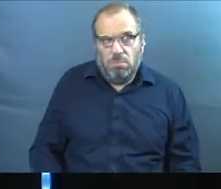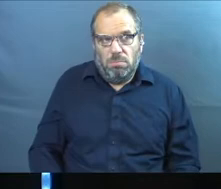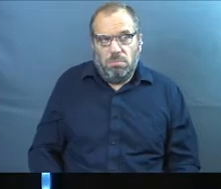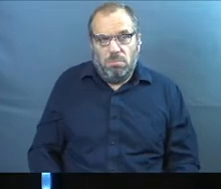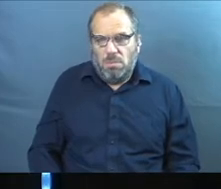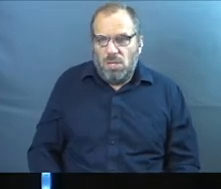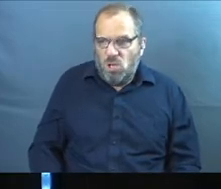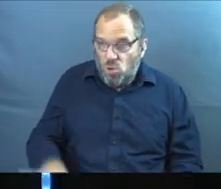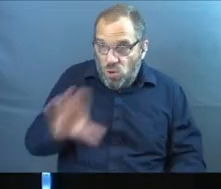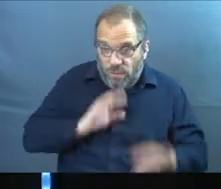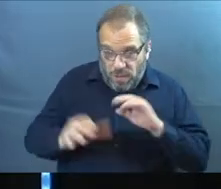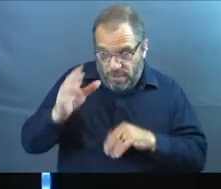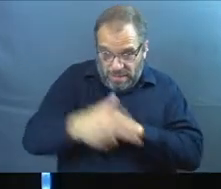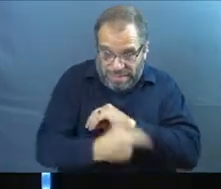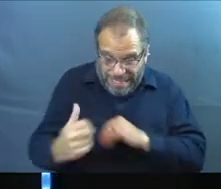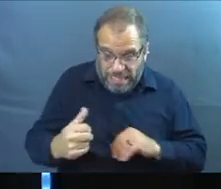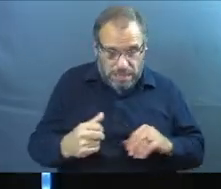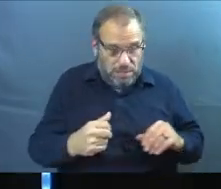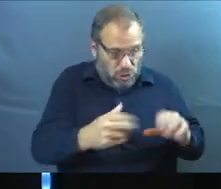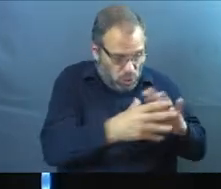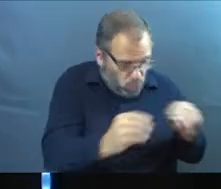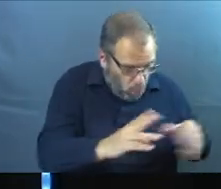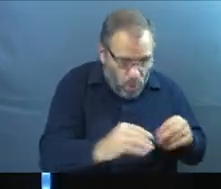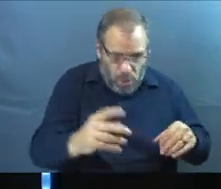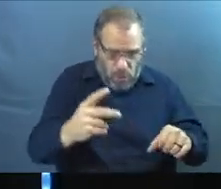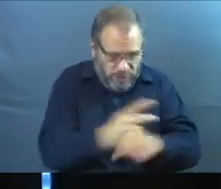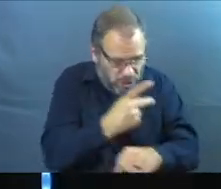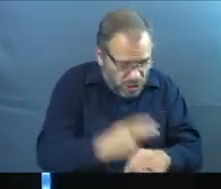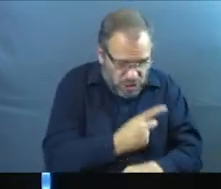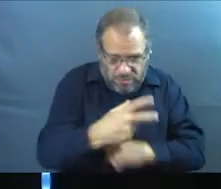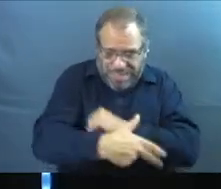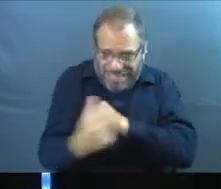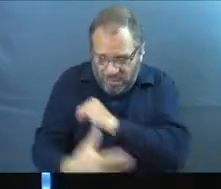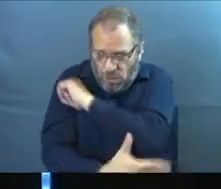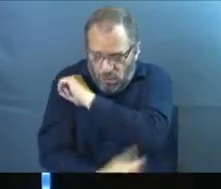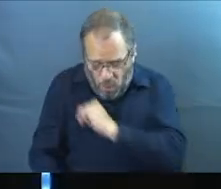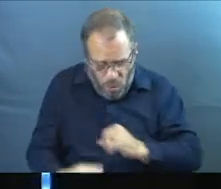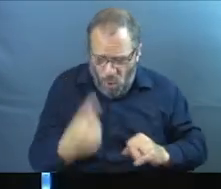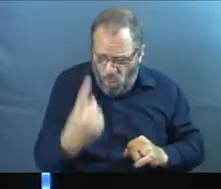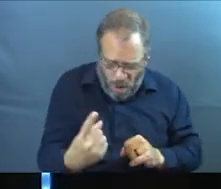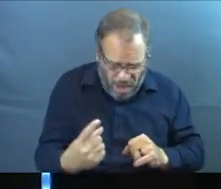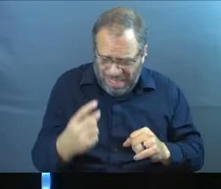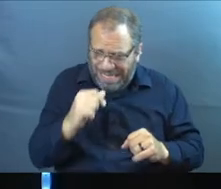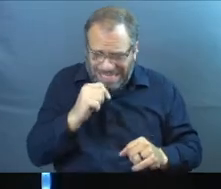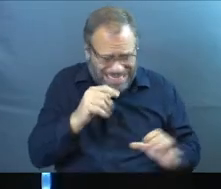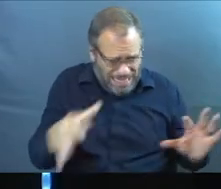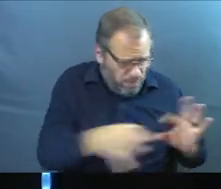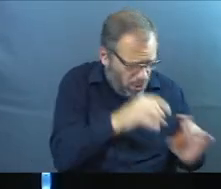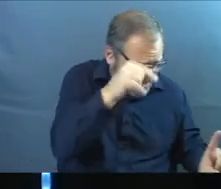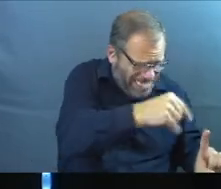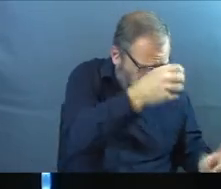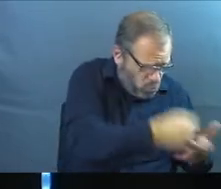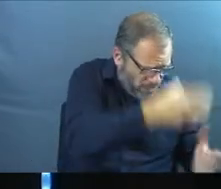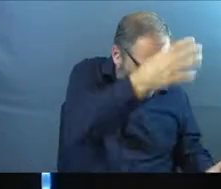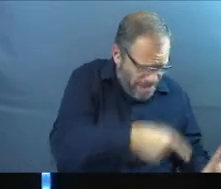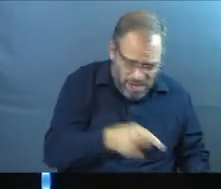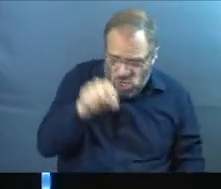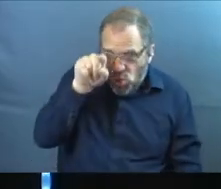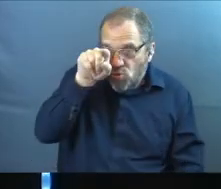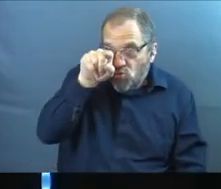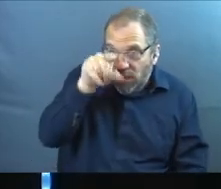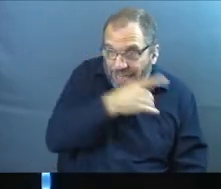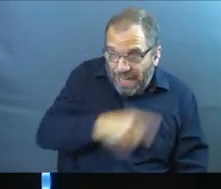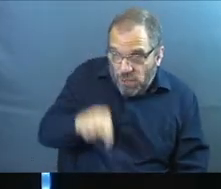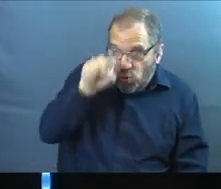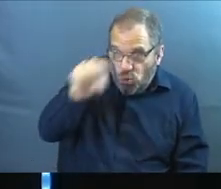David, you're frustrated about this guy stealing from this other person, doing something he shouldn't do, taking something that was not his. You are that